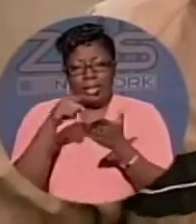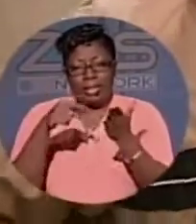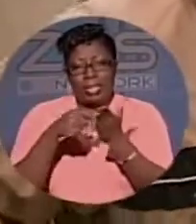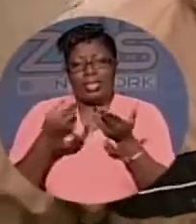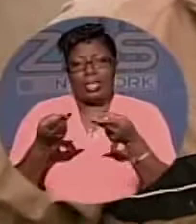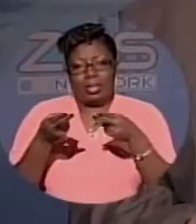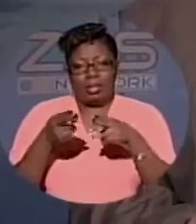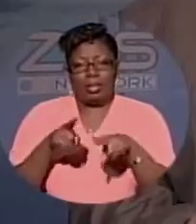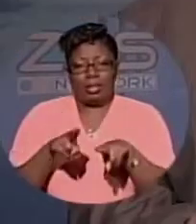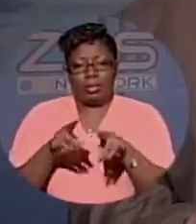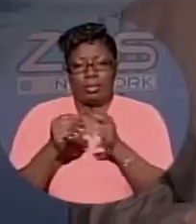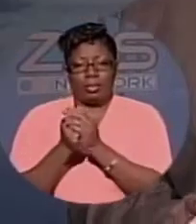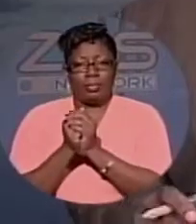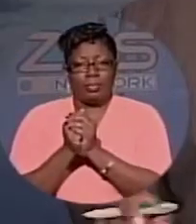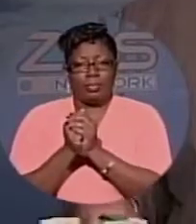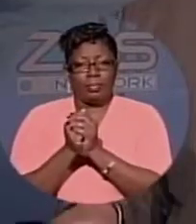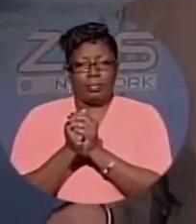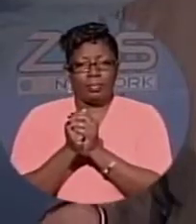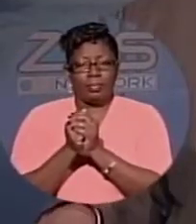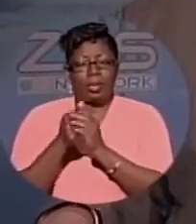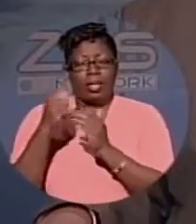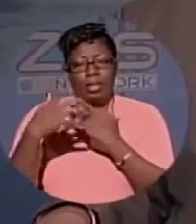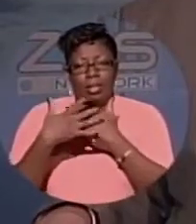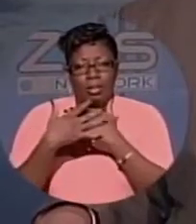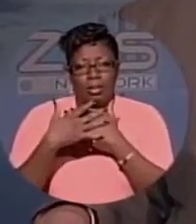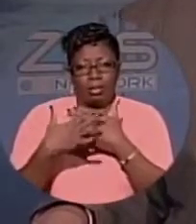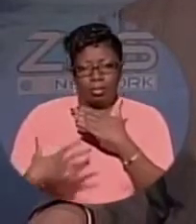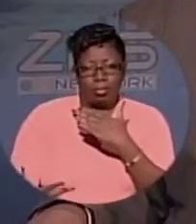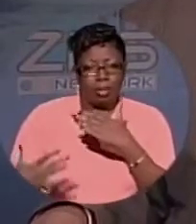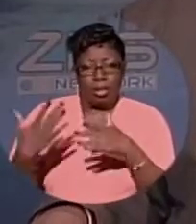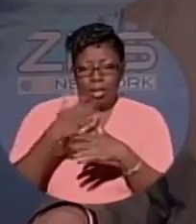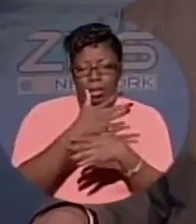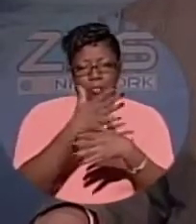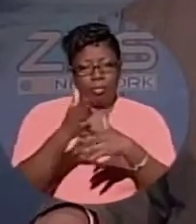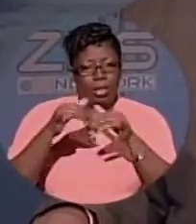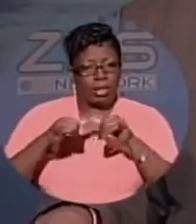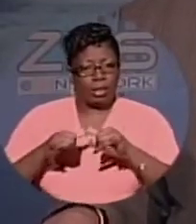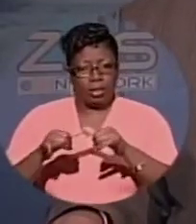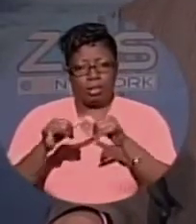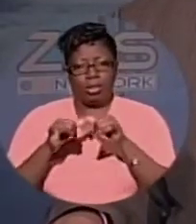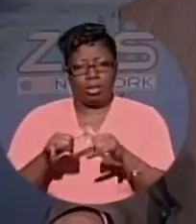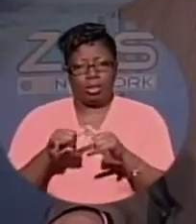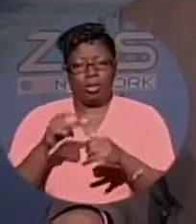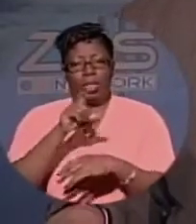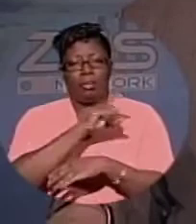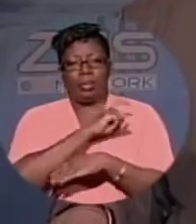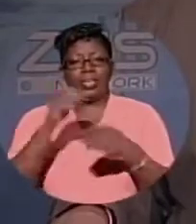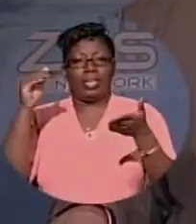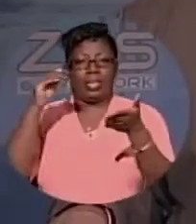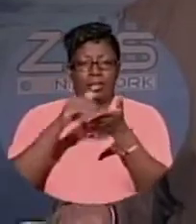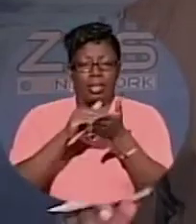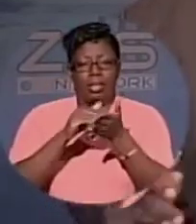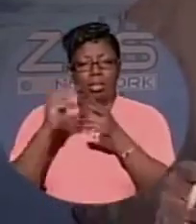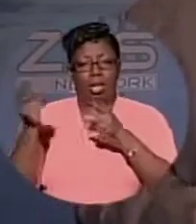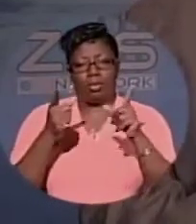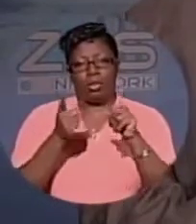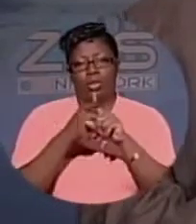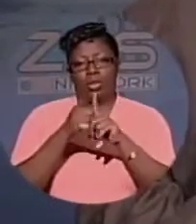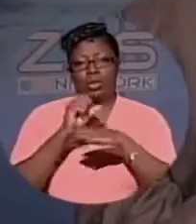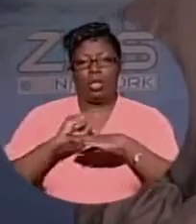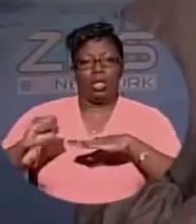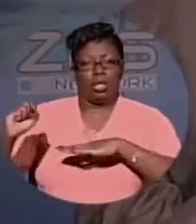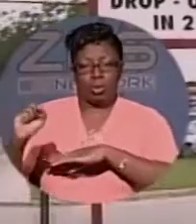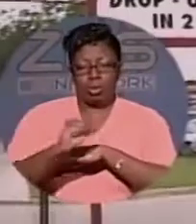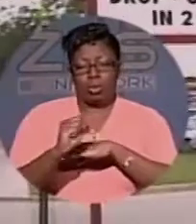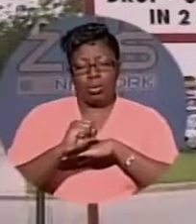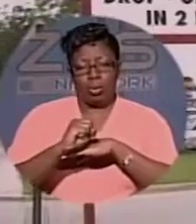incident. Well, the bloodshed continued. Just before heading to Sunshine Park, authorities rushed to Superwash on Blue Hill Road South